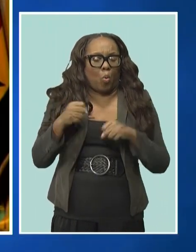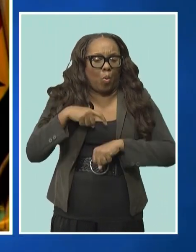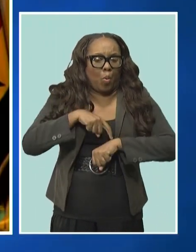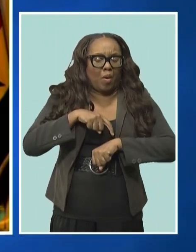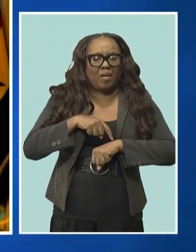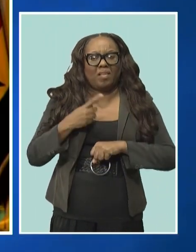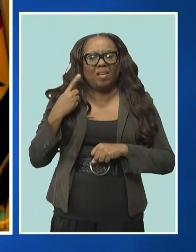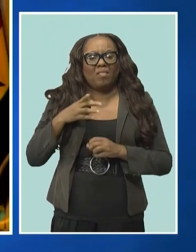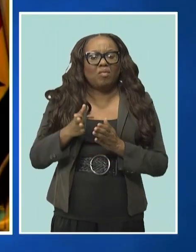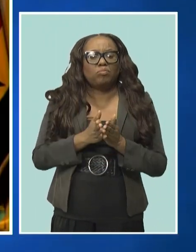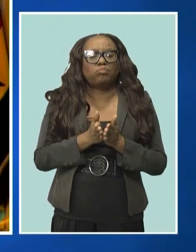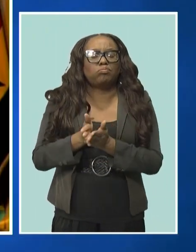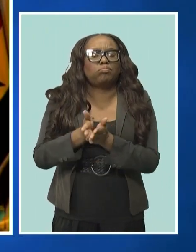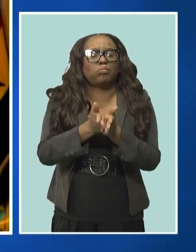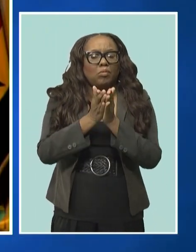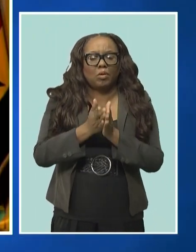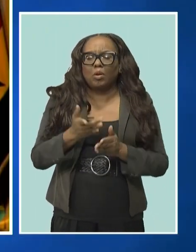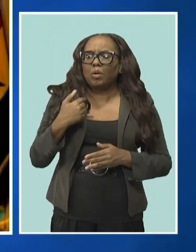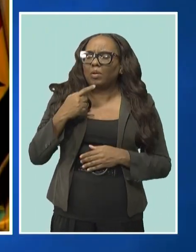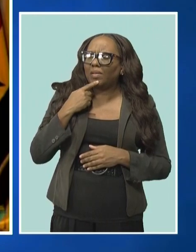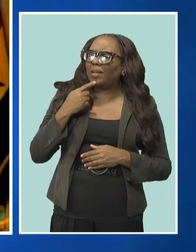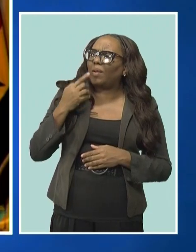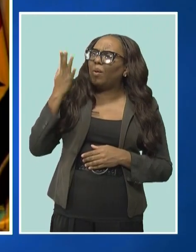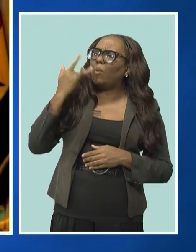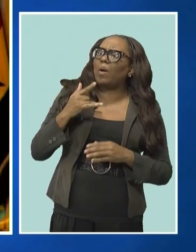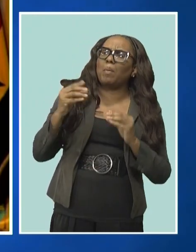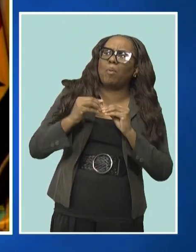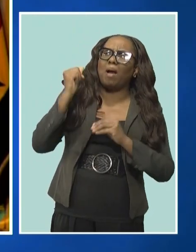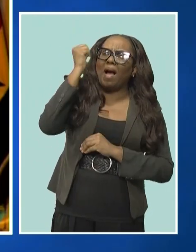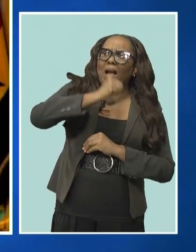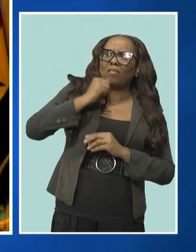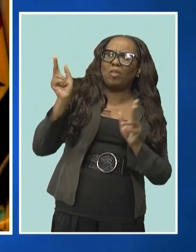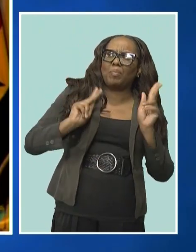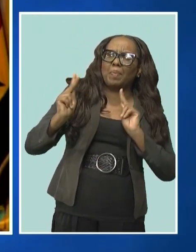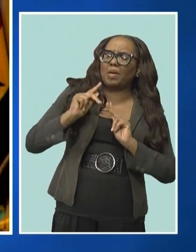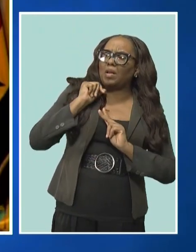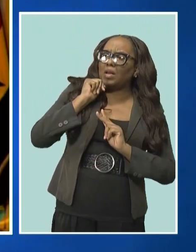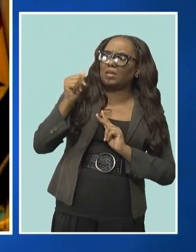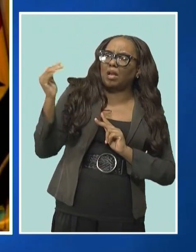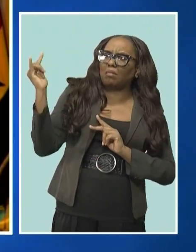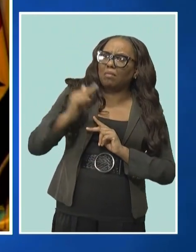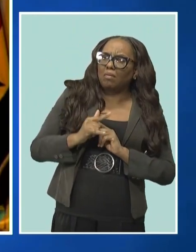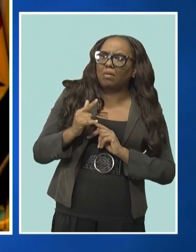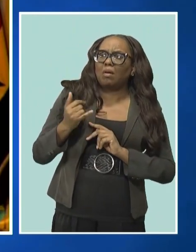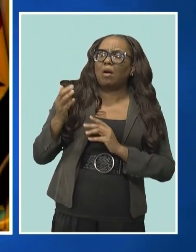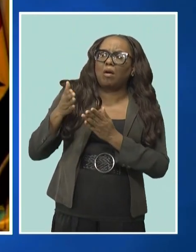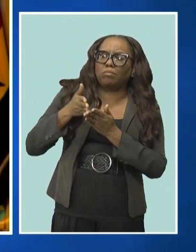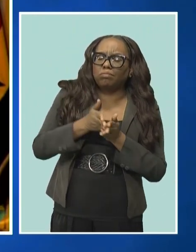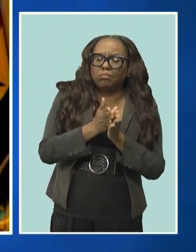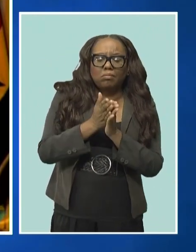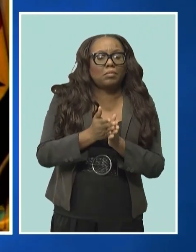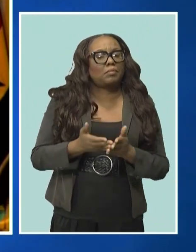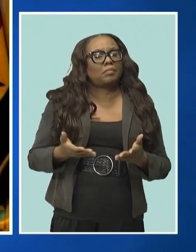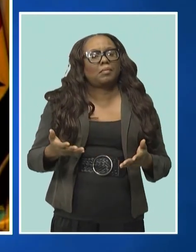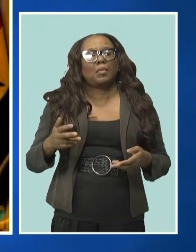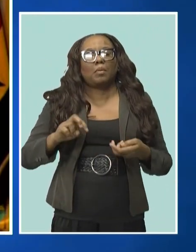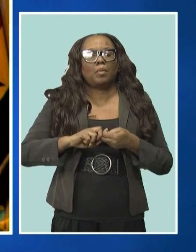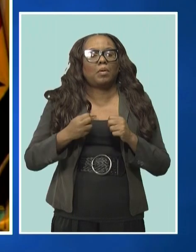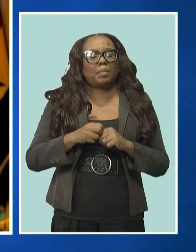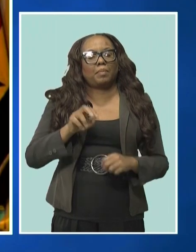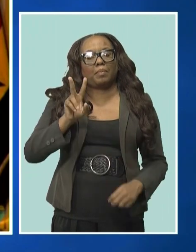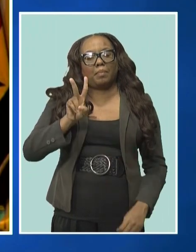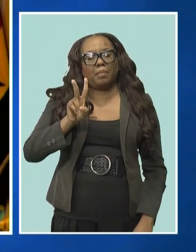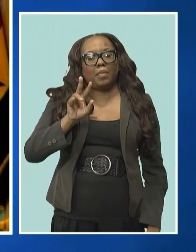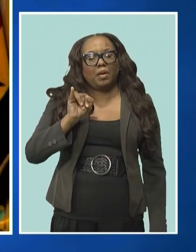And when you ask those in Africa, why aren't we seeing more people, there is a problem of the transit visas in the North Atlantic countries.